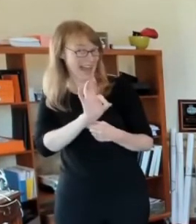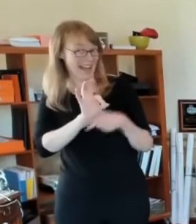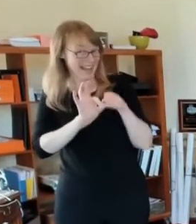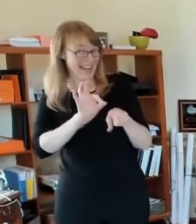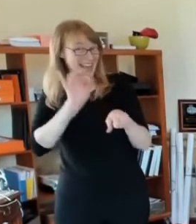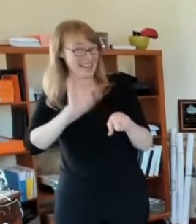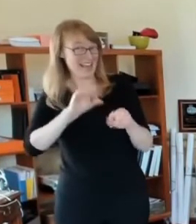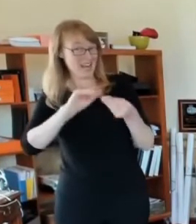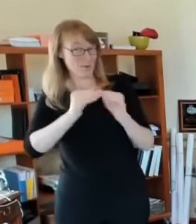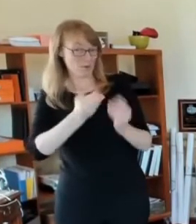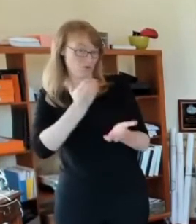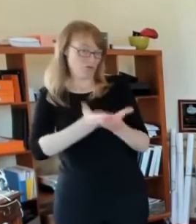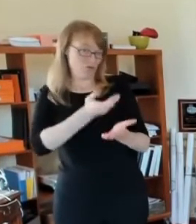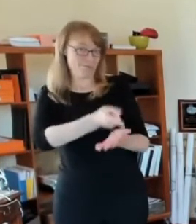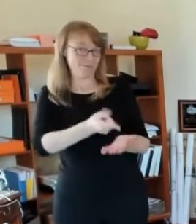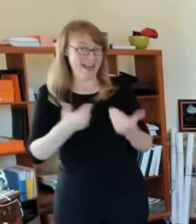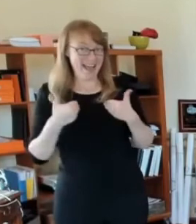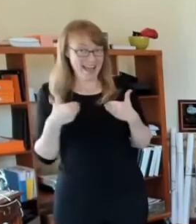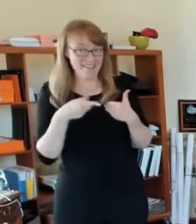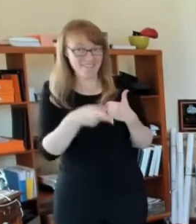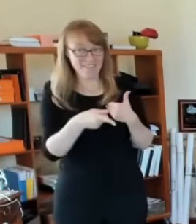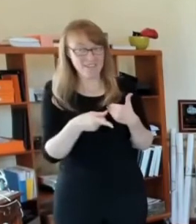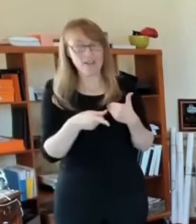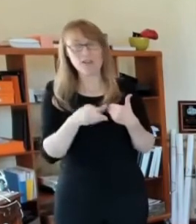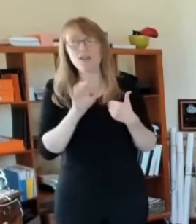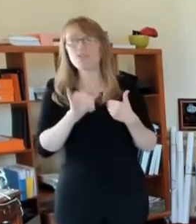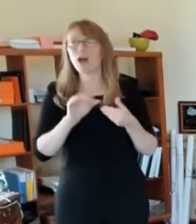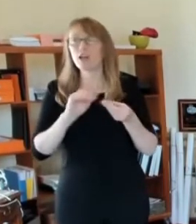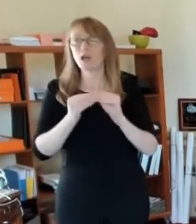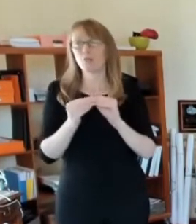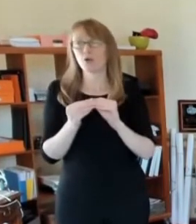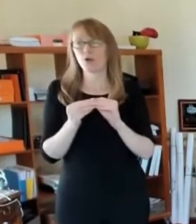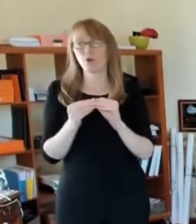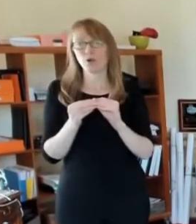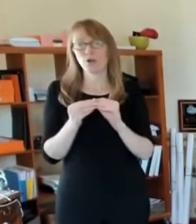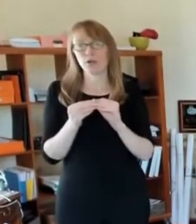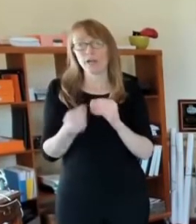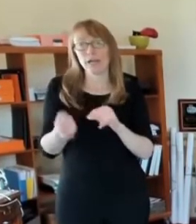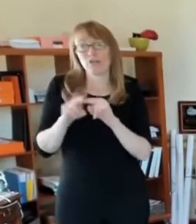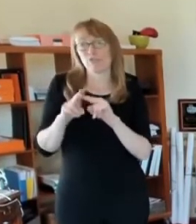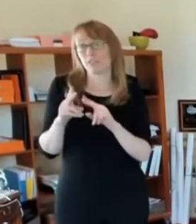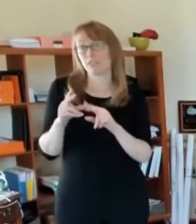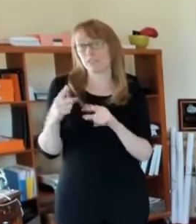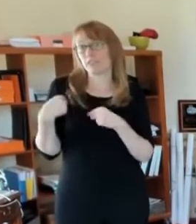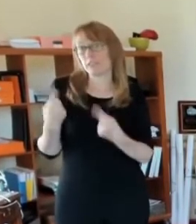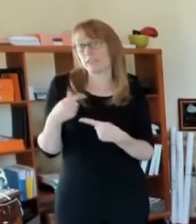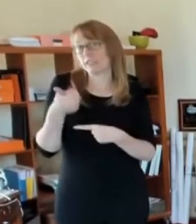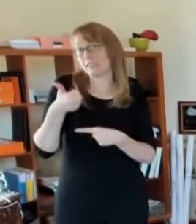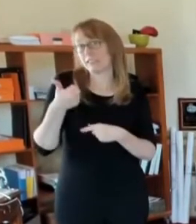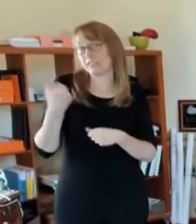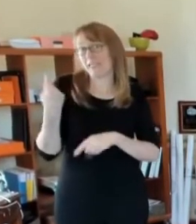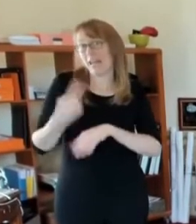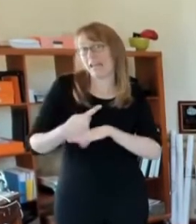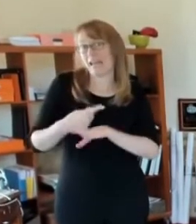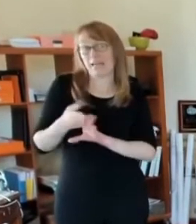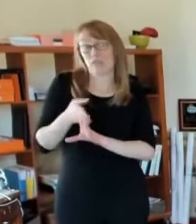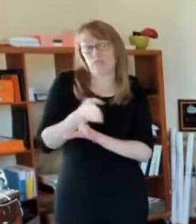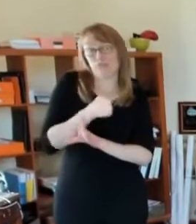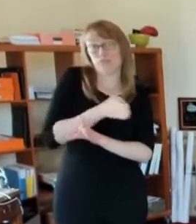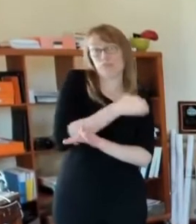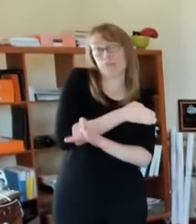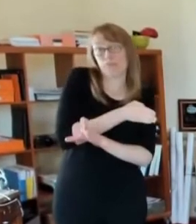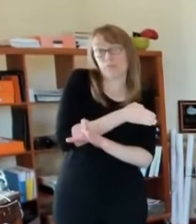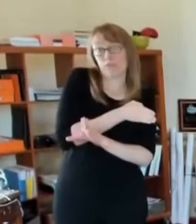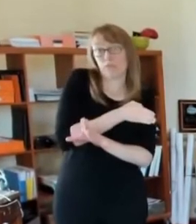from just 10 days ago. Just It was 177. So you can see that's an increase of about